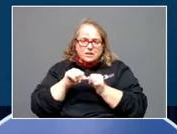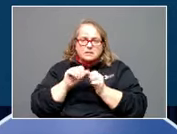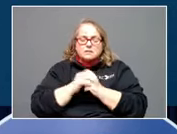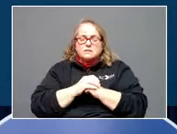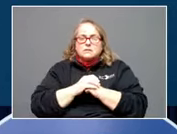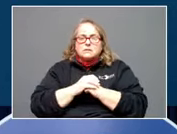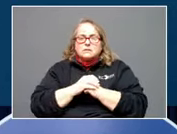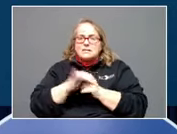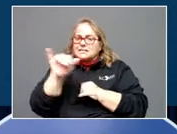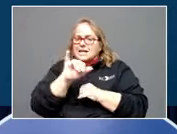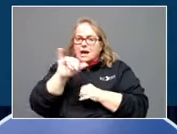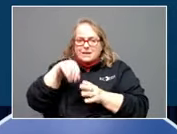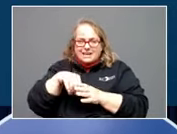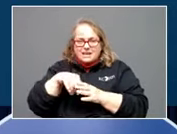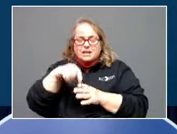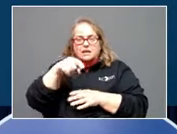Same in intensive care.